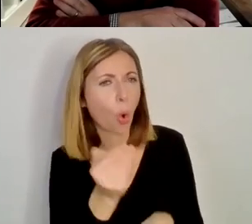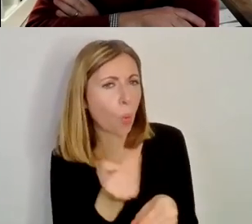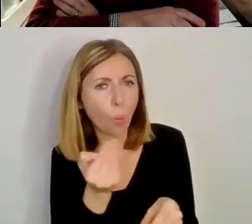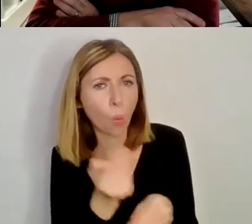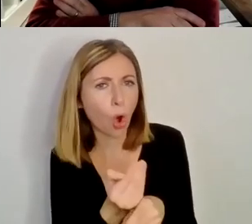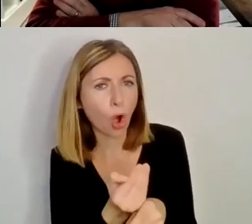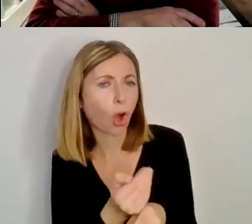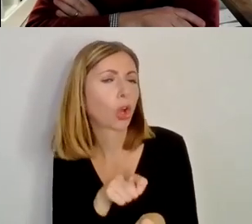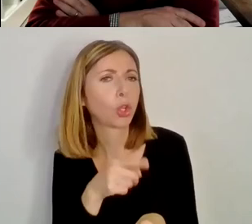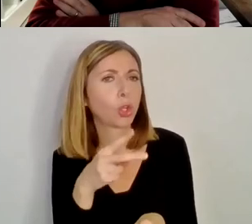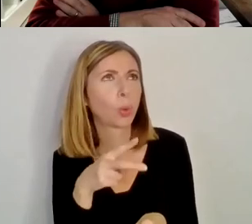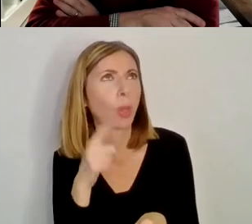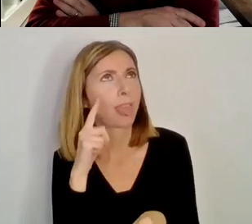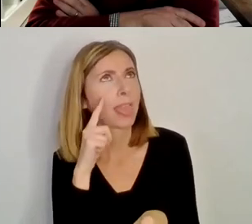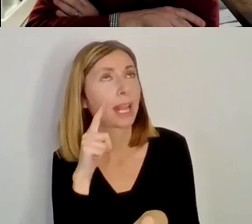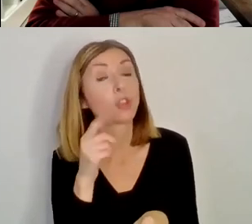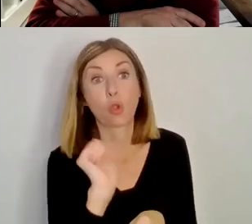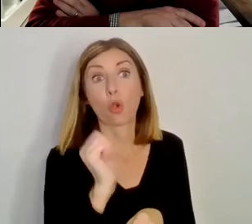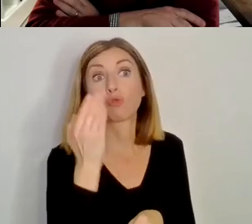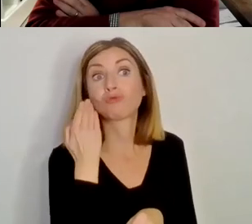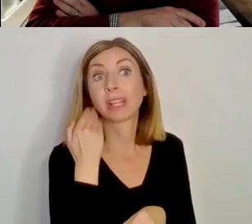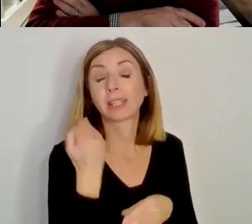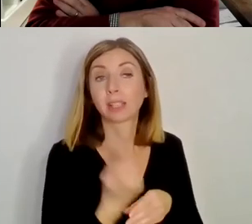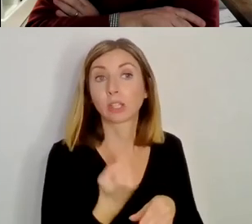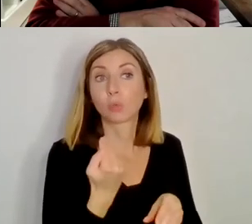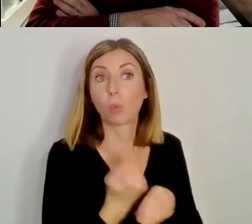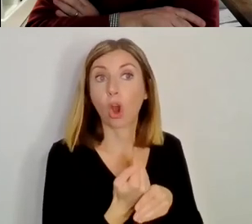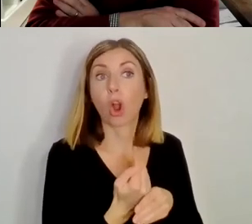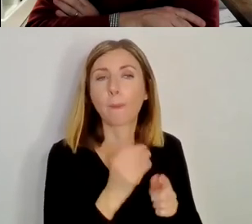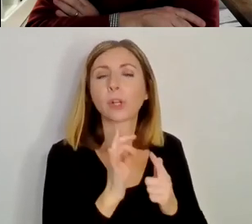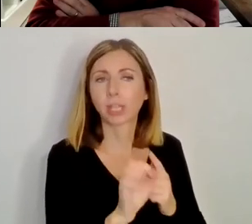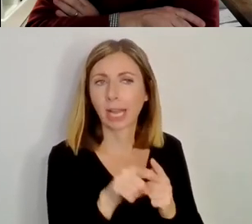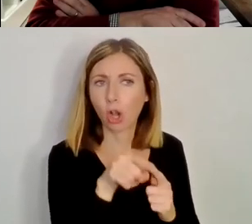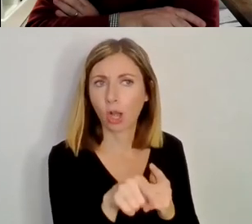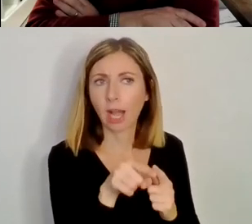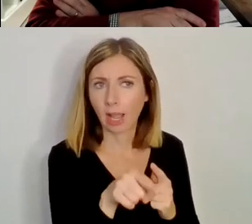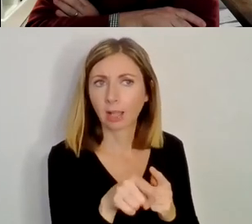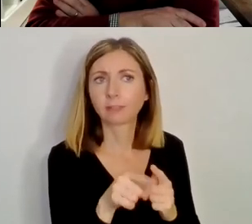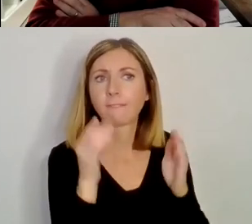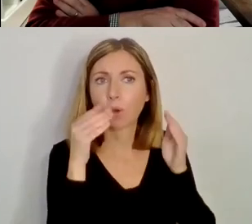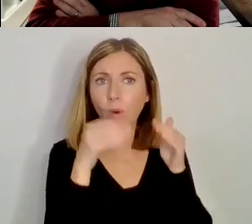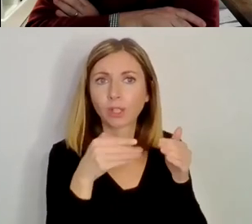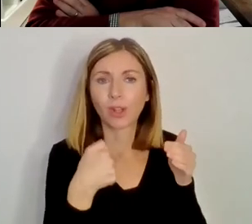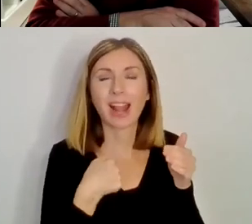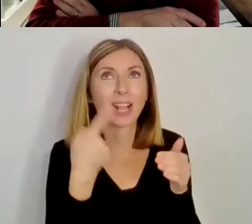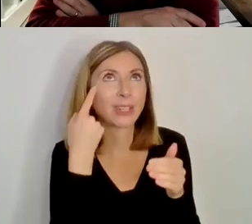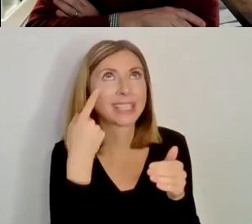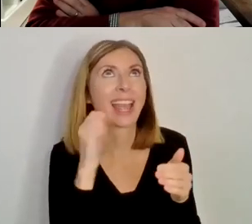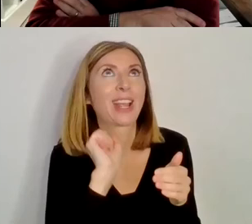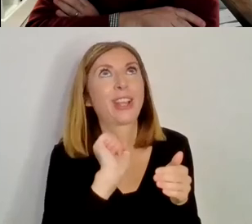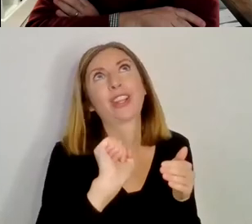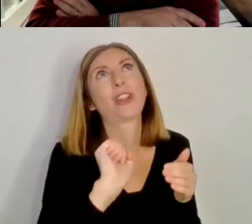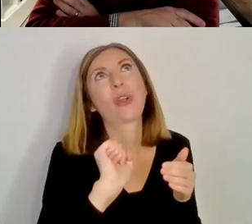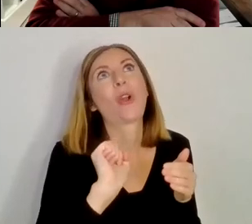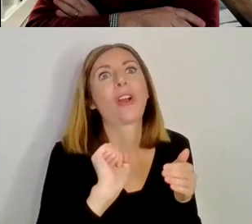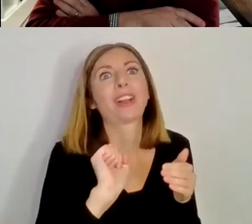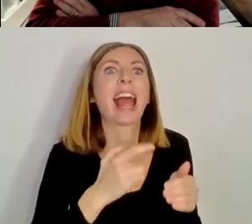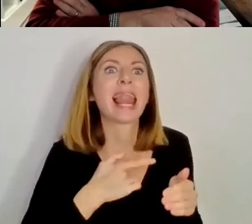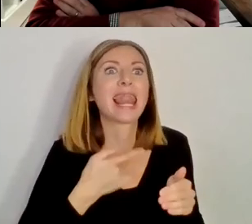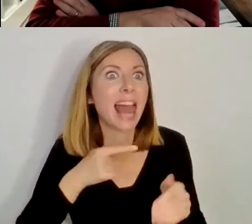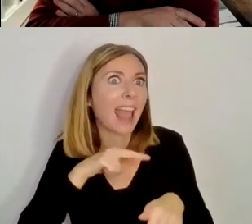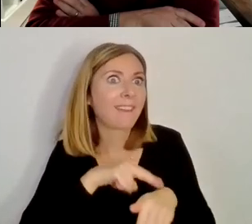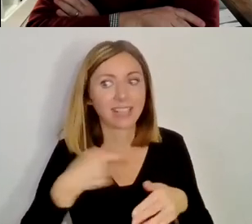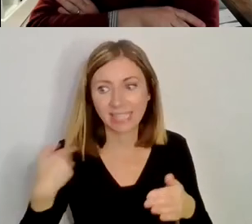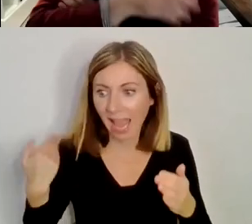uh, in, recent times in particular and, and I, I could call it a lifetime's work really in what you have done.